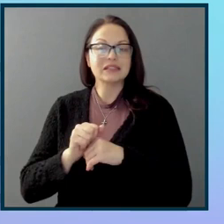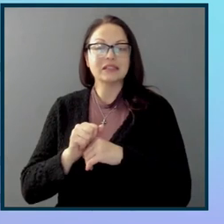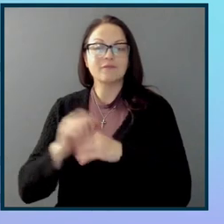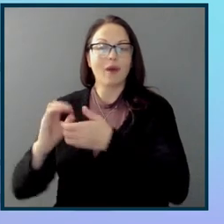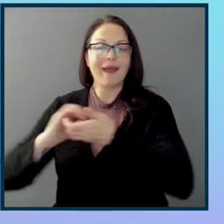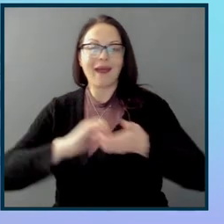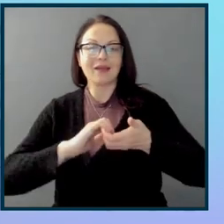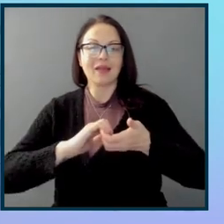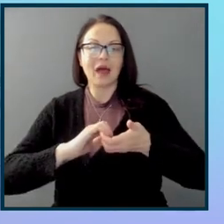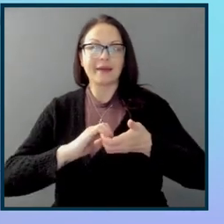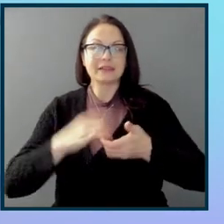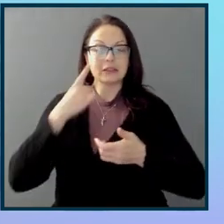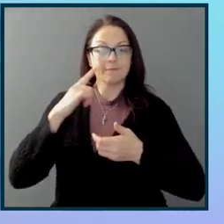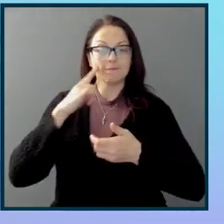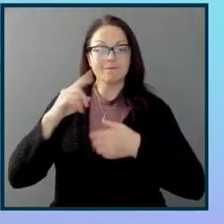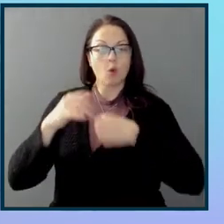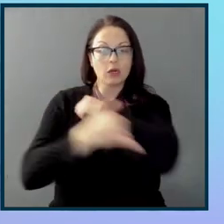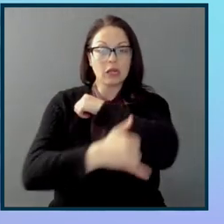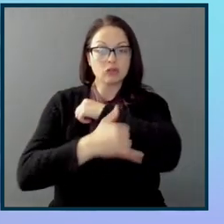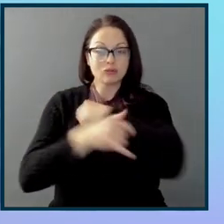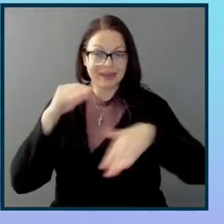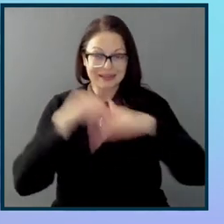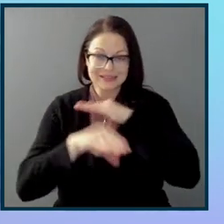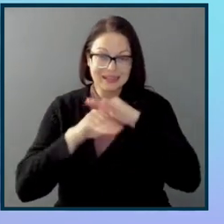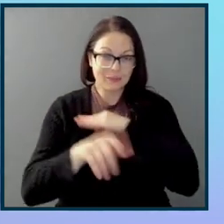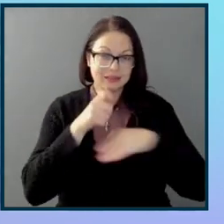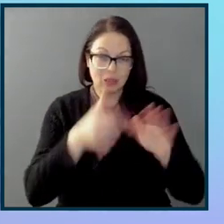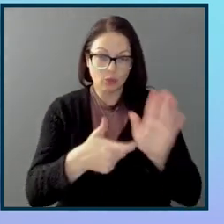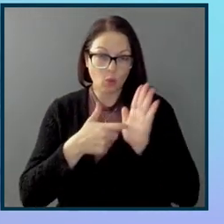countries where accessibility does not have a mandate?